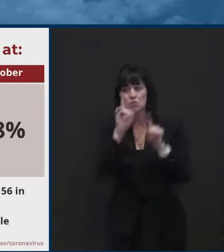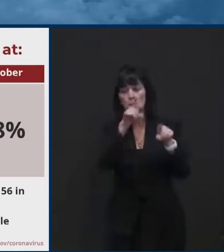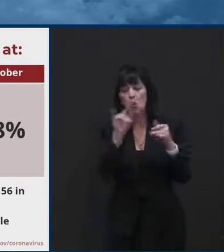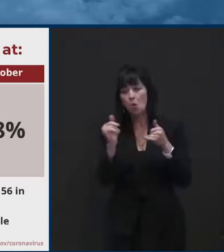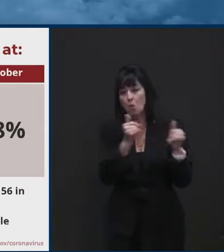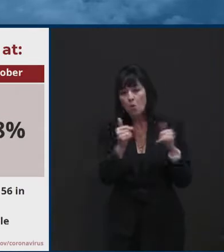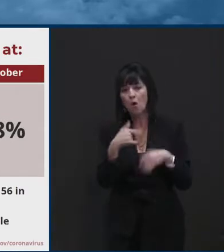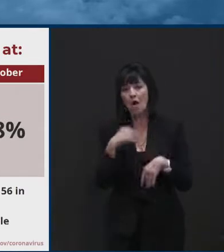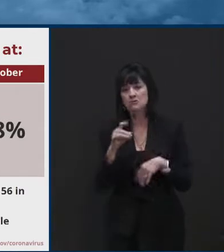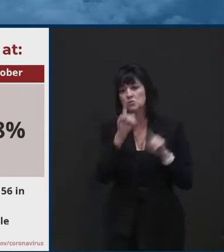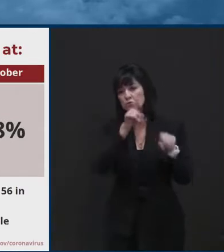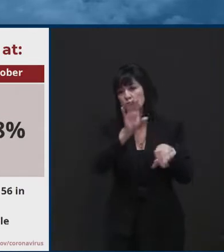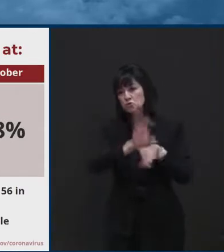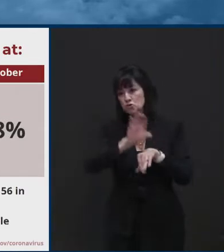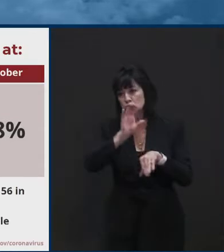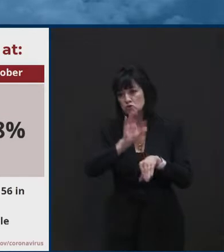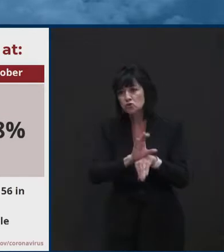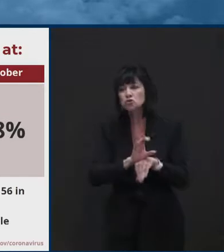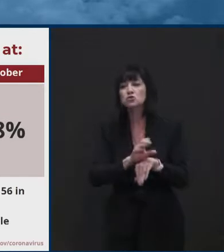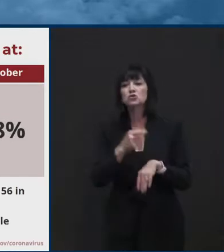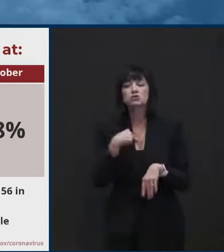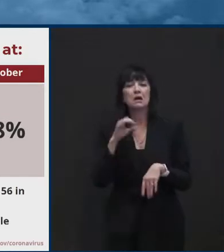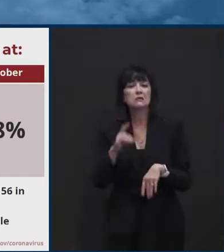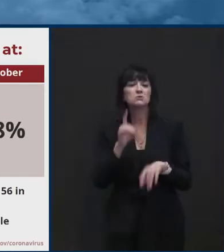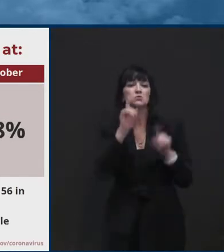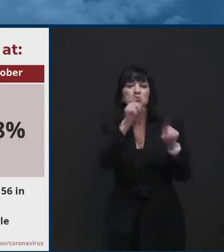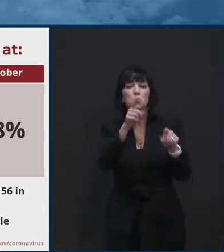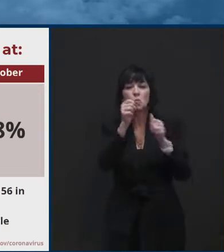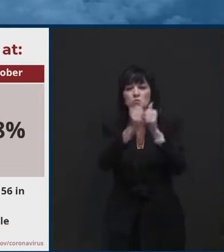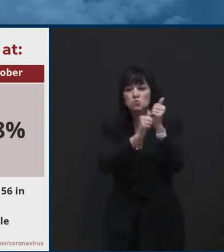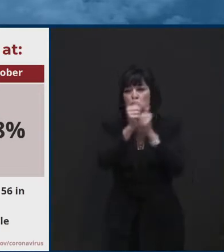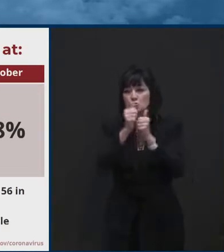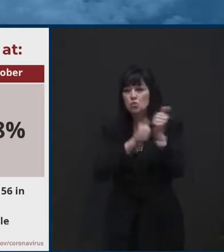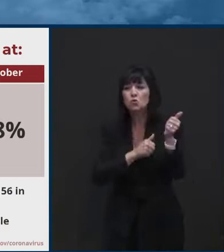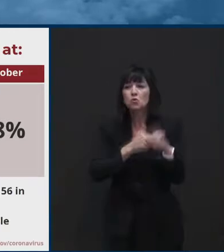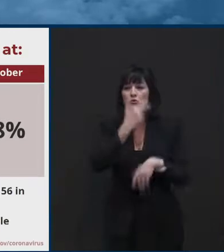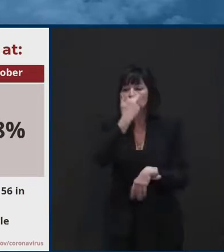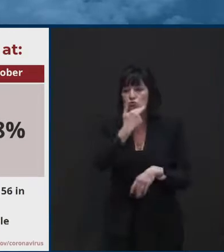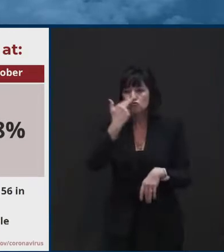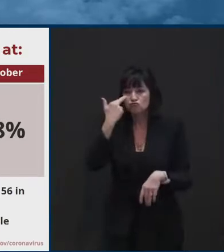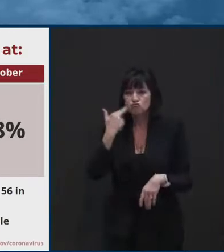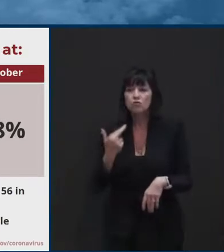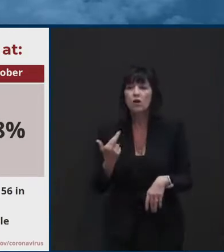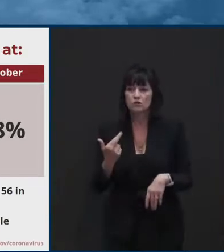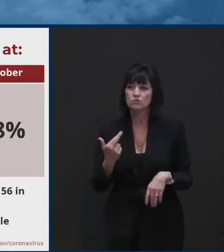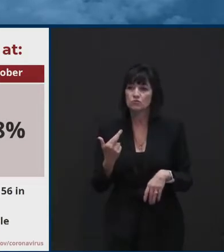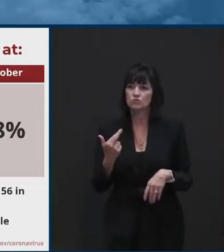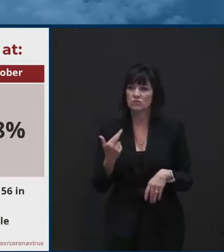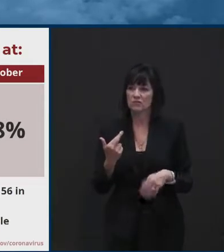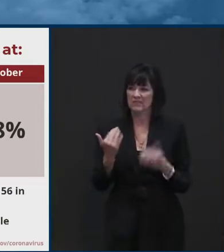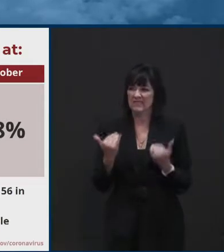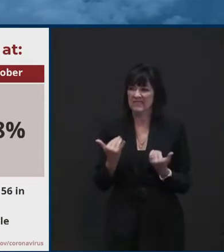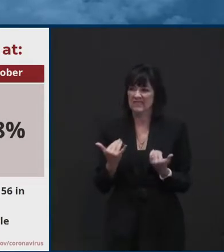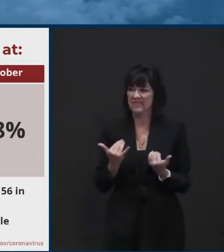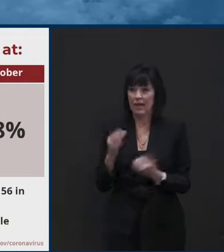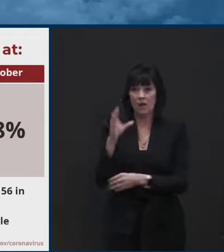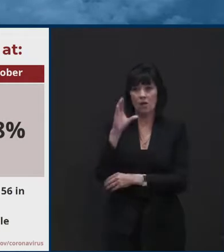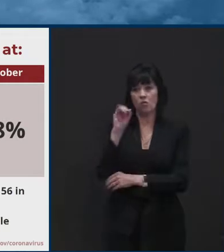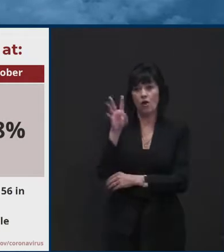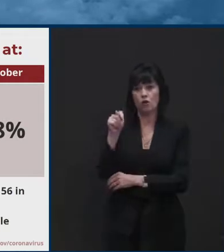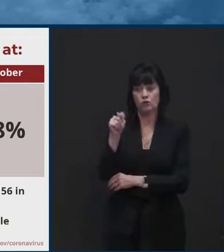not only did that increase significantly. So a lot more of our cases attended these kinds of gatherings,